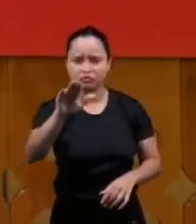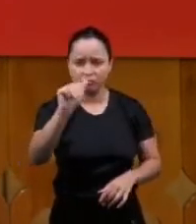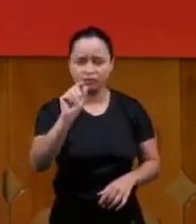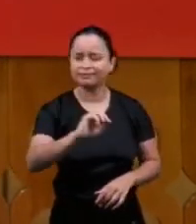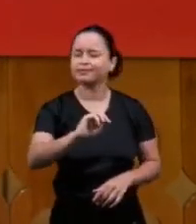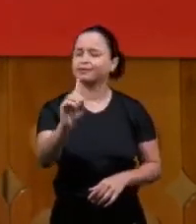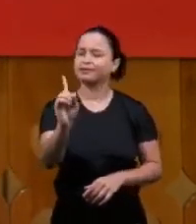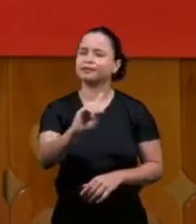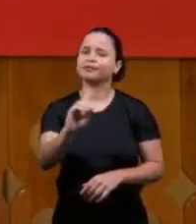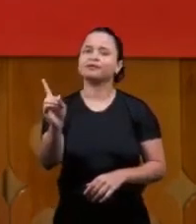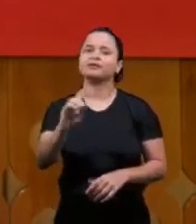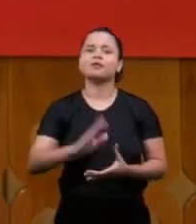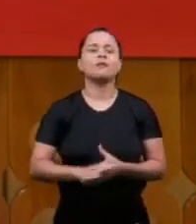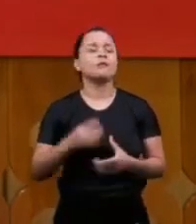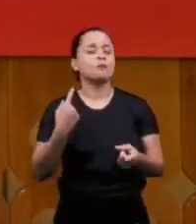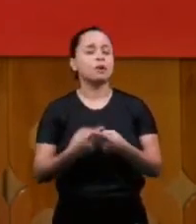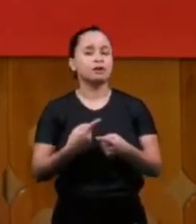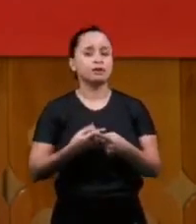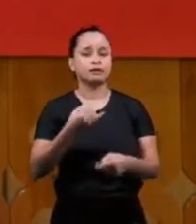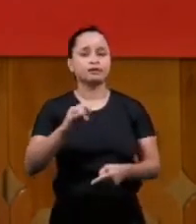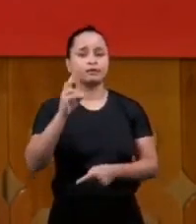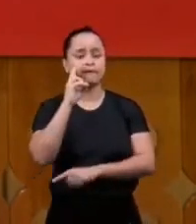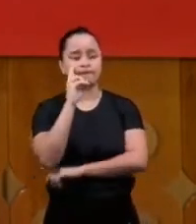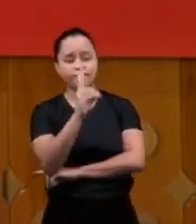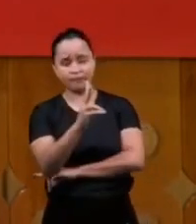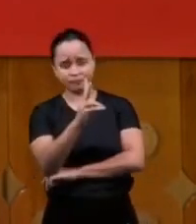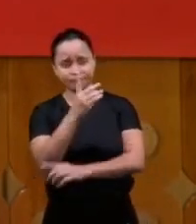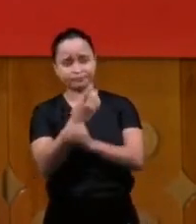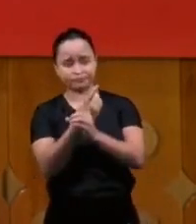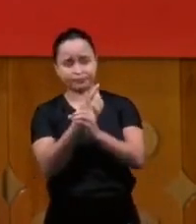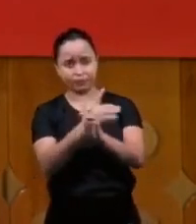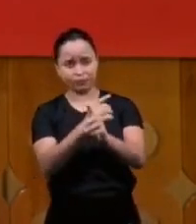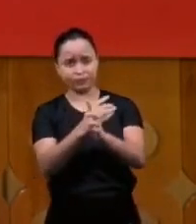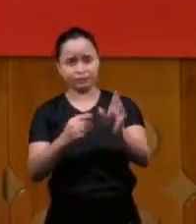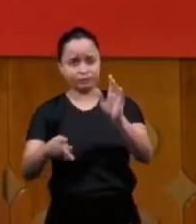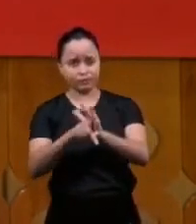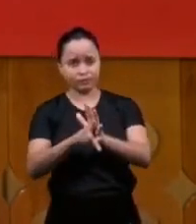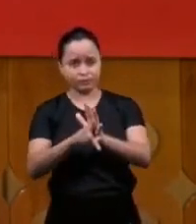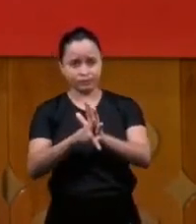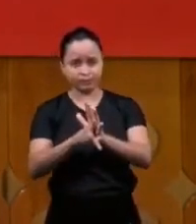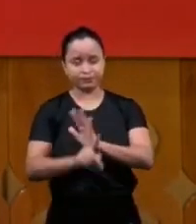if we look at the doctrine of the church of the early church